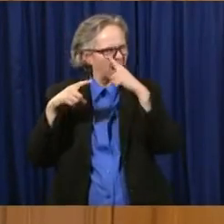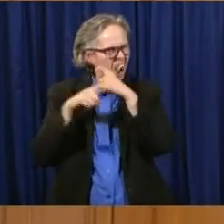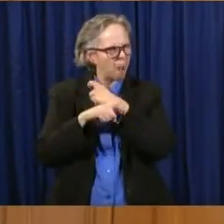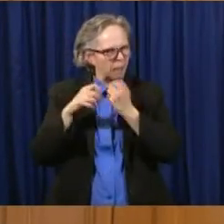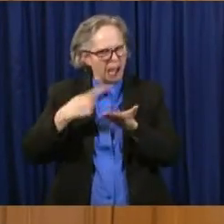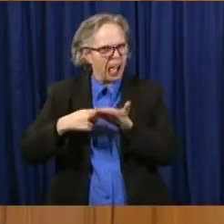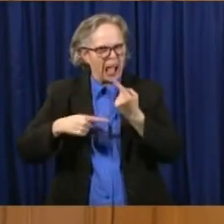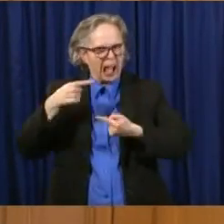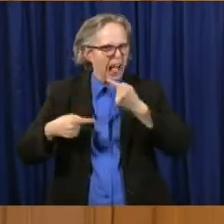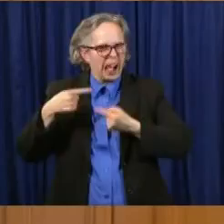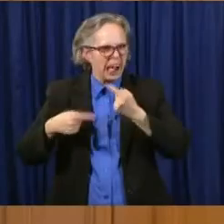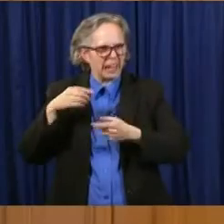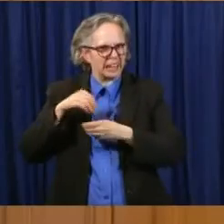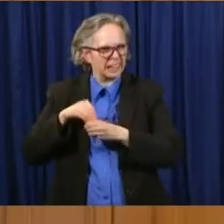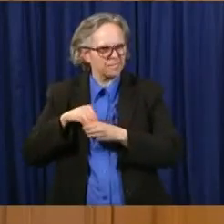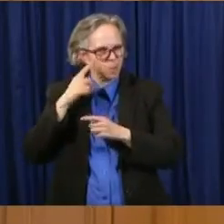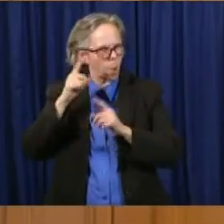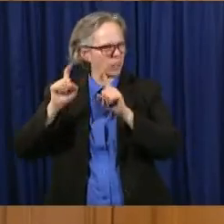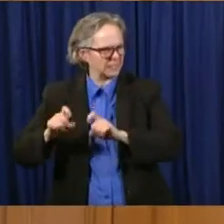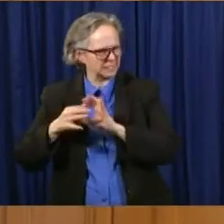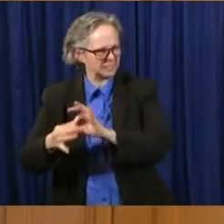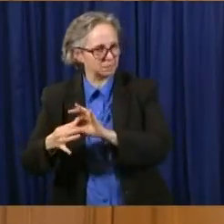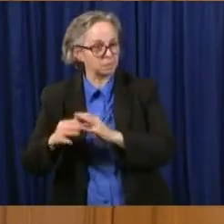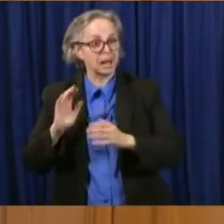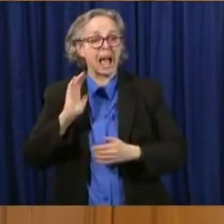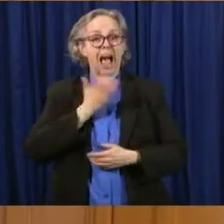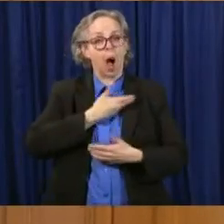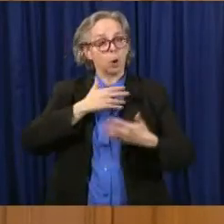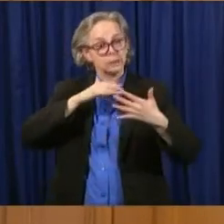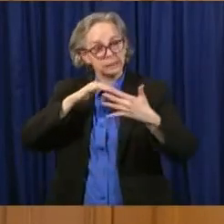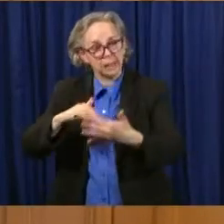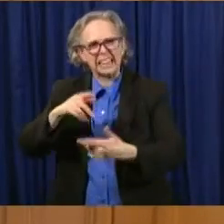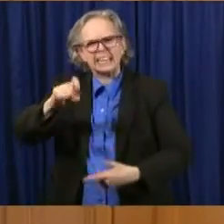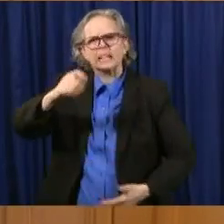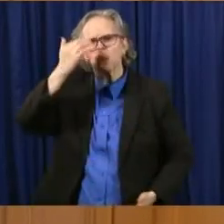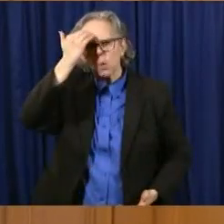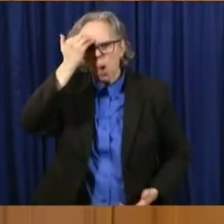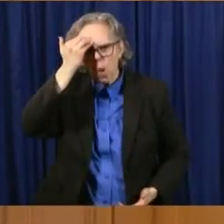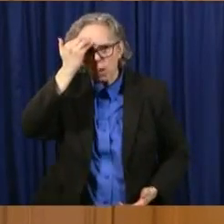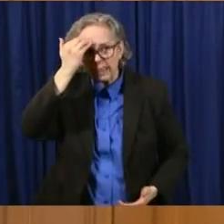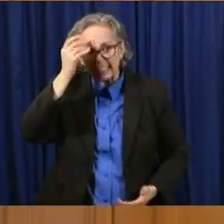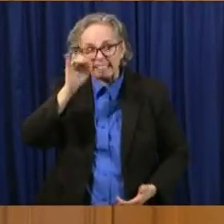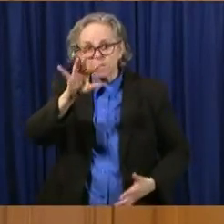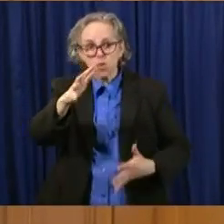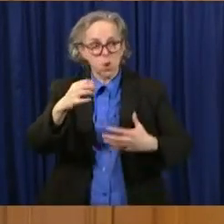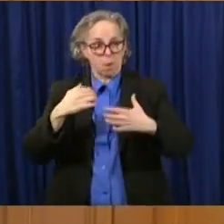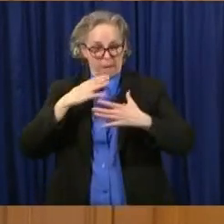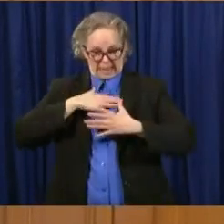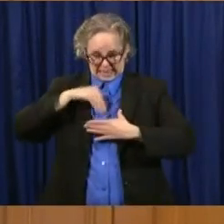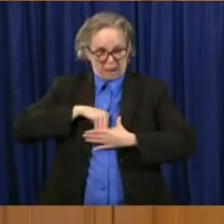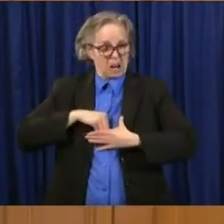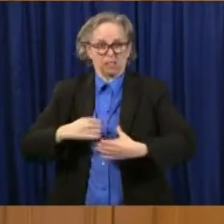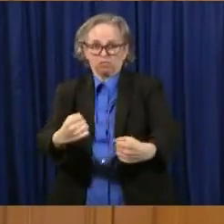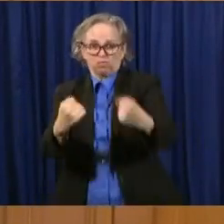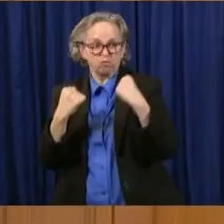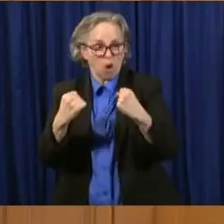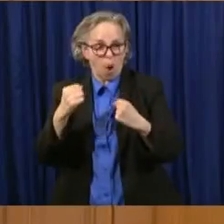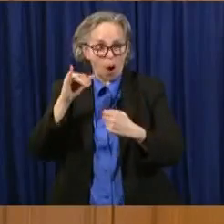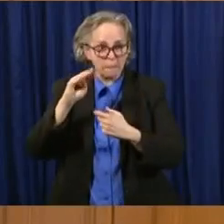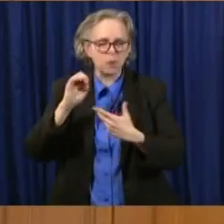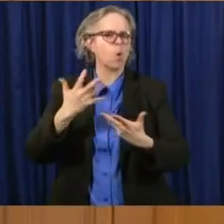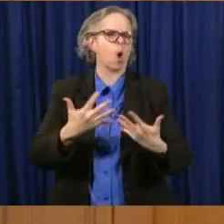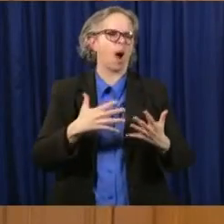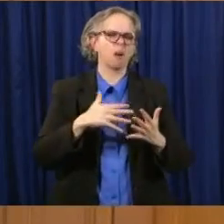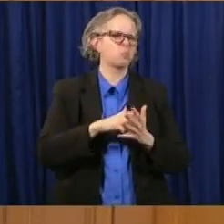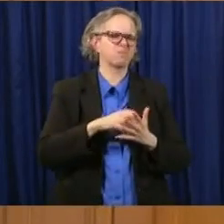we don't need to know how immune you are, we just need to know you had it. And that actually isn't as complicated a blood test.